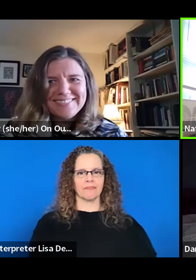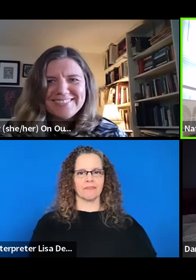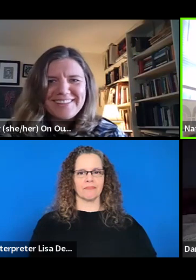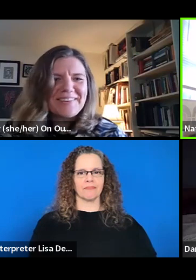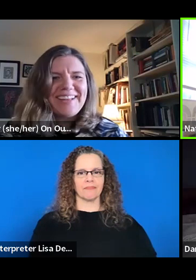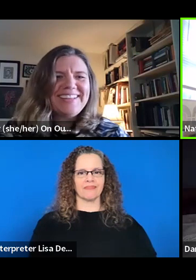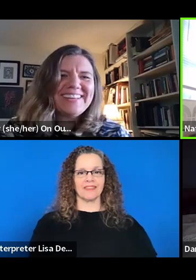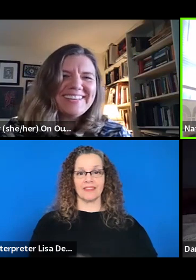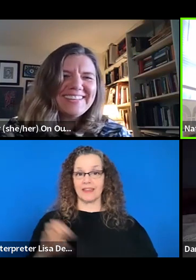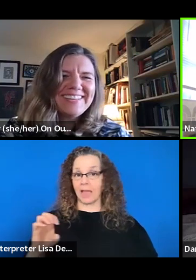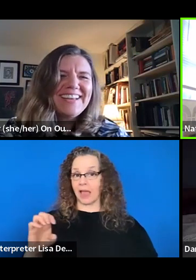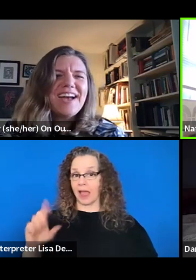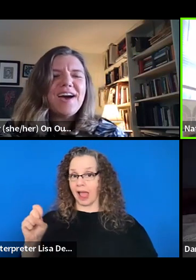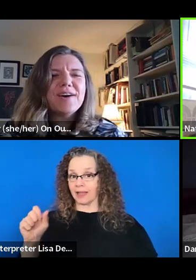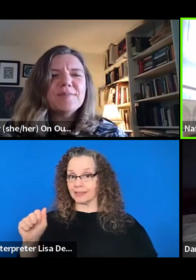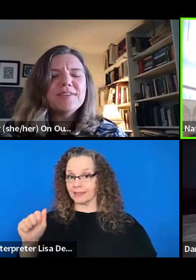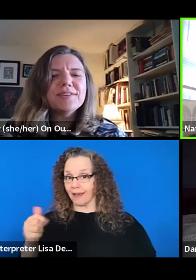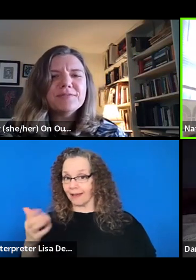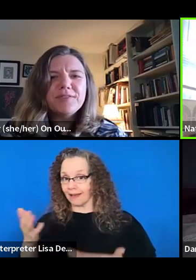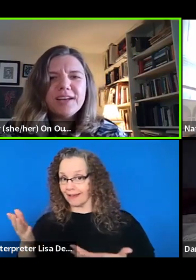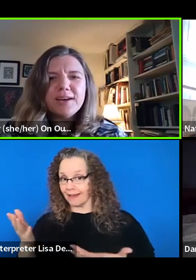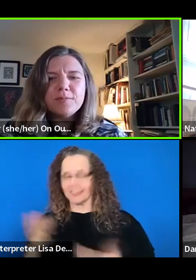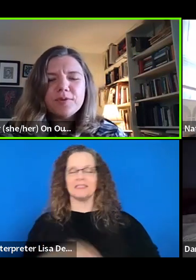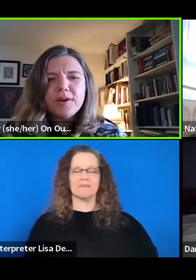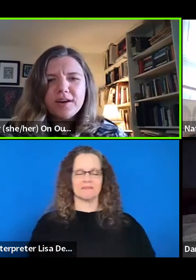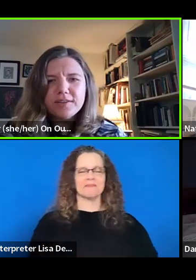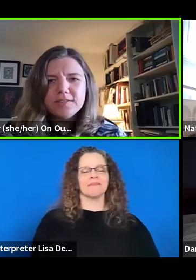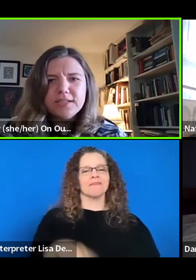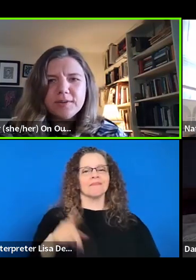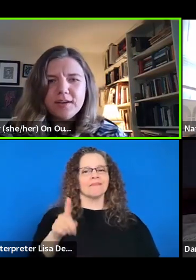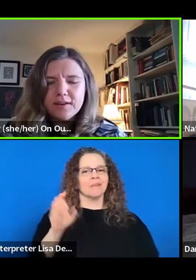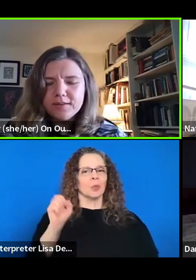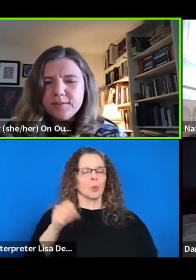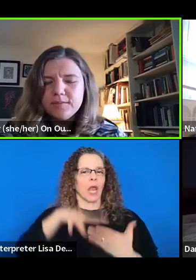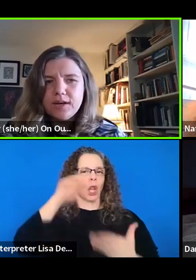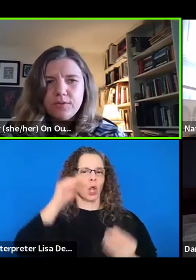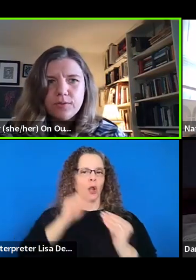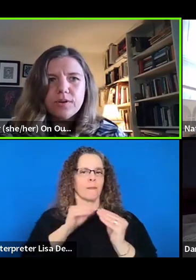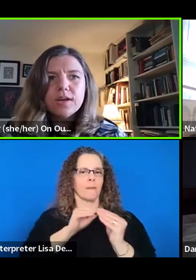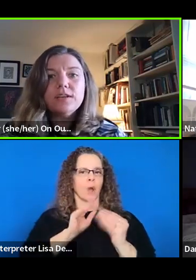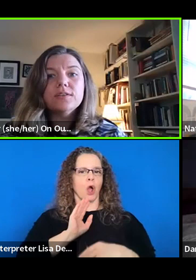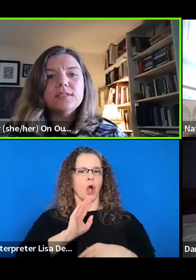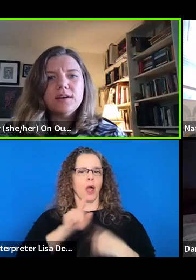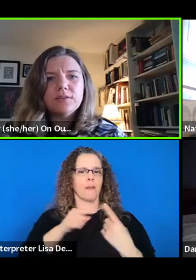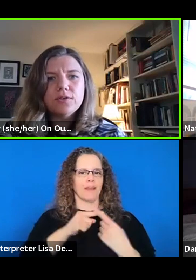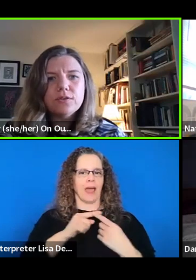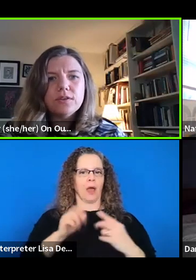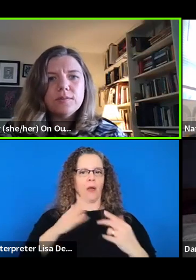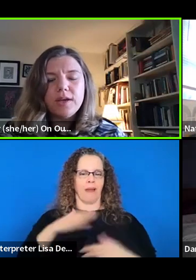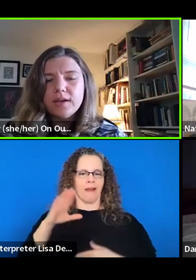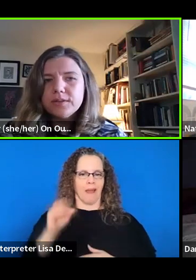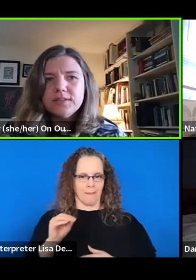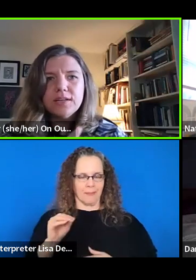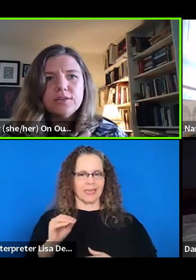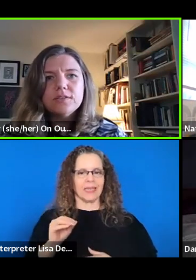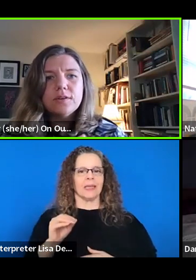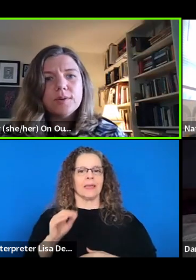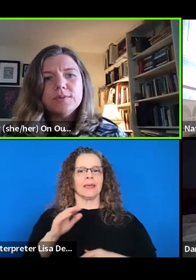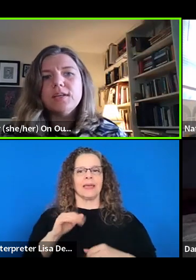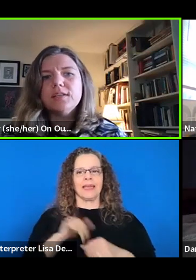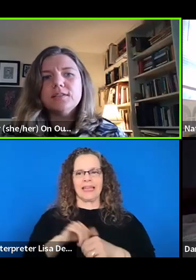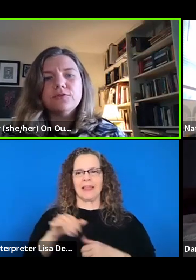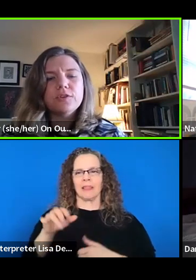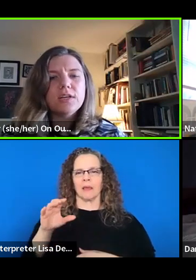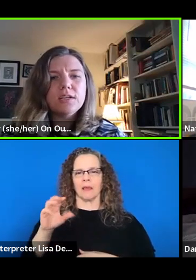I'll say you go next. Um, you can find out more about honor team at honor team.org and you can download the pay equity standards